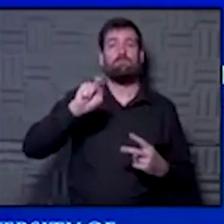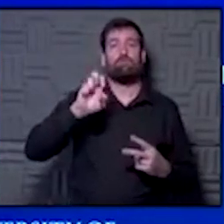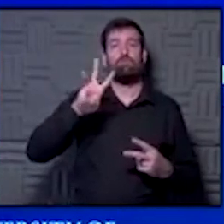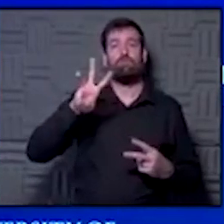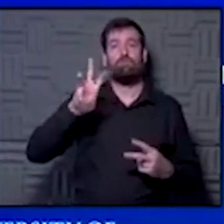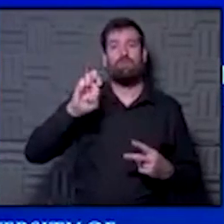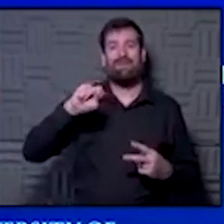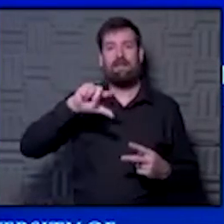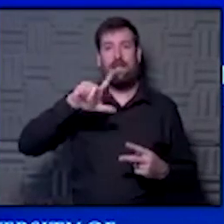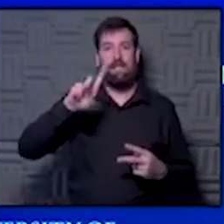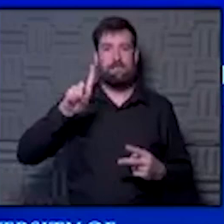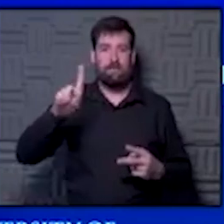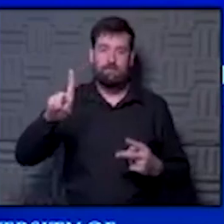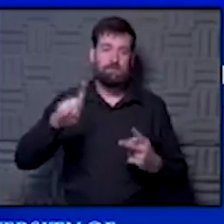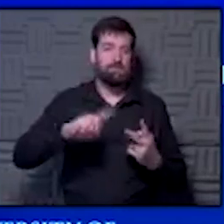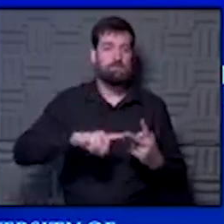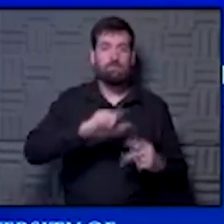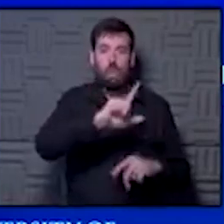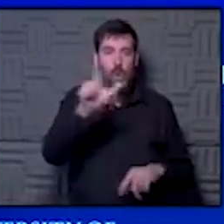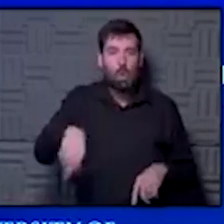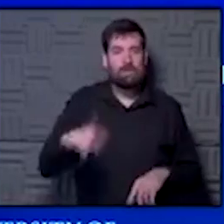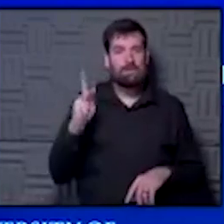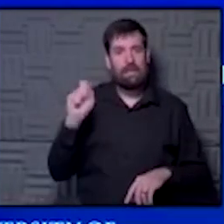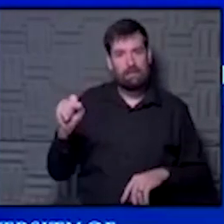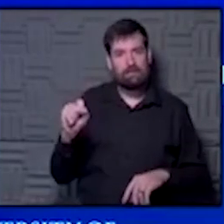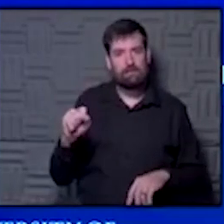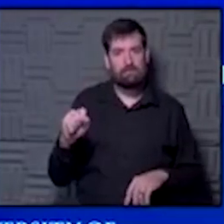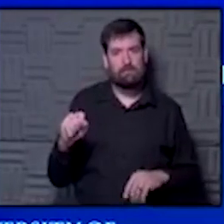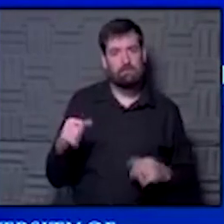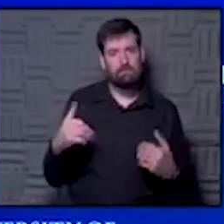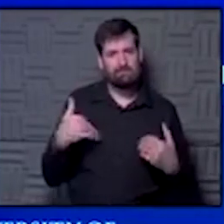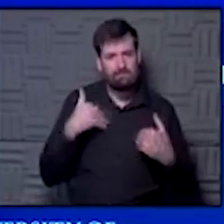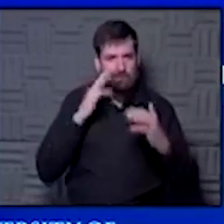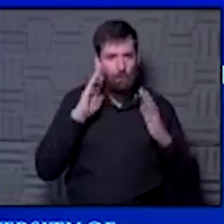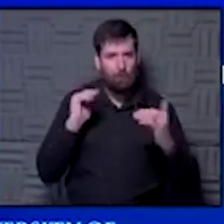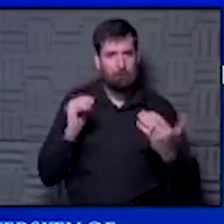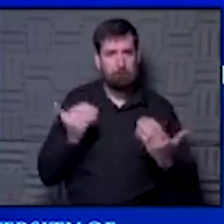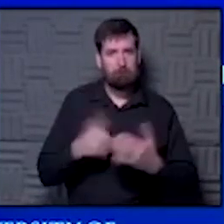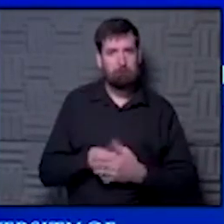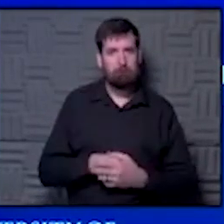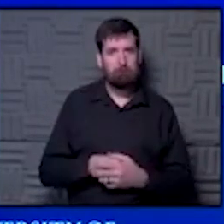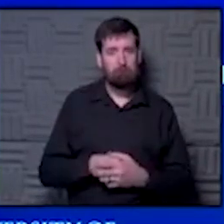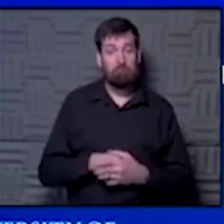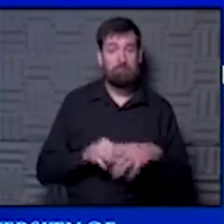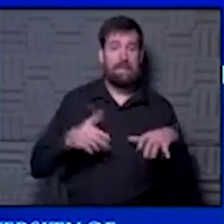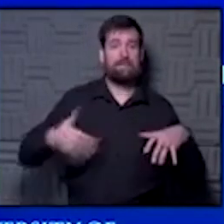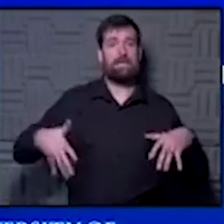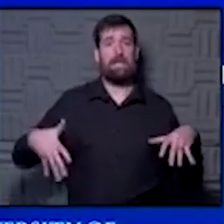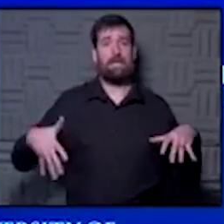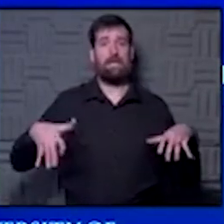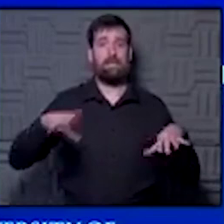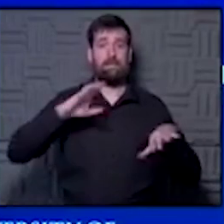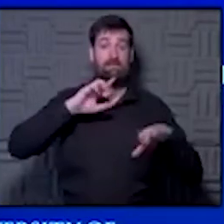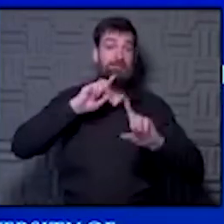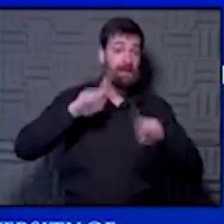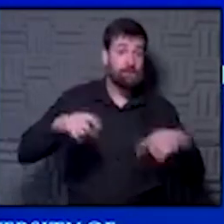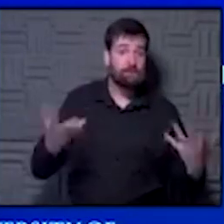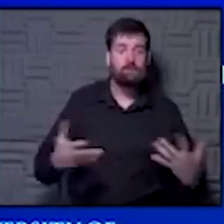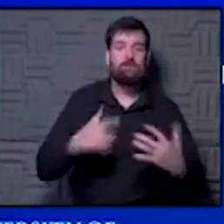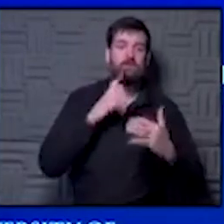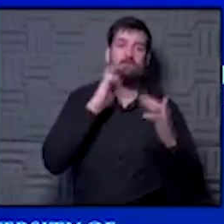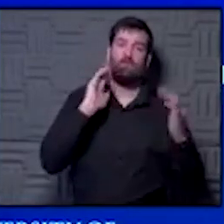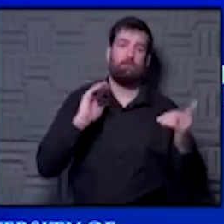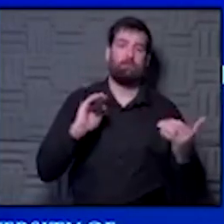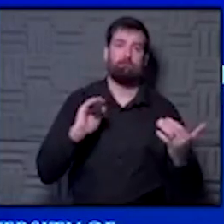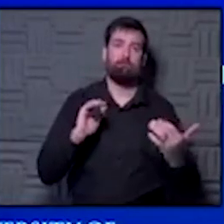We see it in Lawrence, Kansas. There is hope. And I think the answer to anxiety is hope and trying to